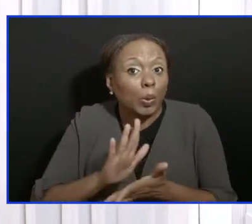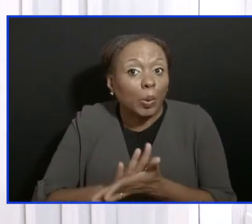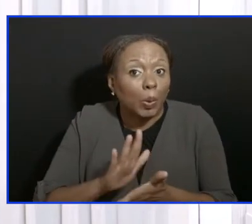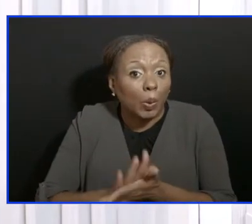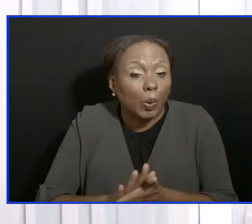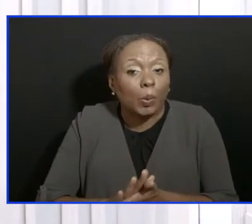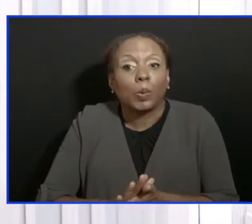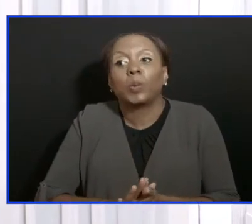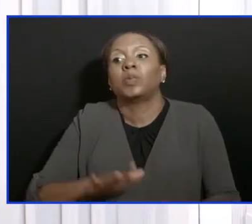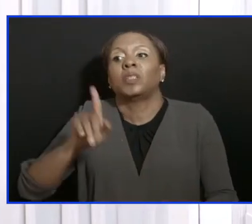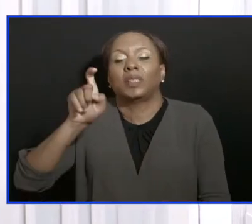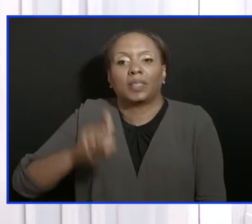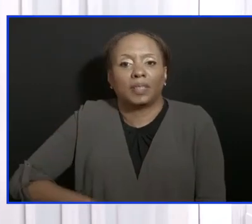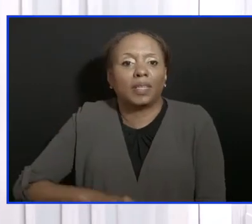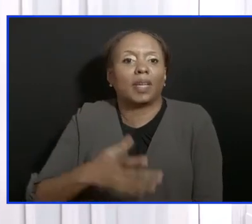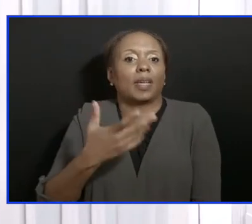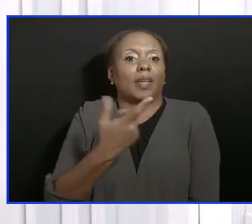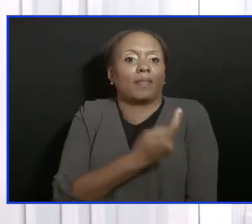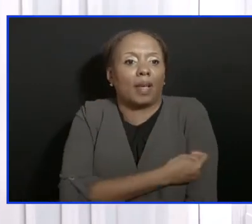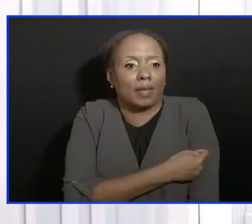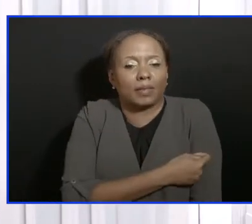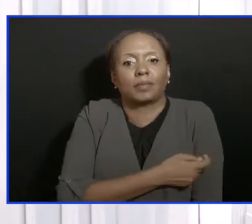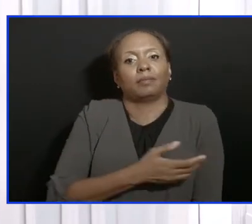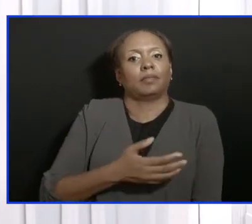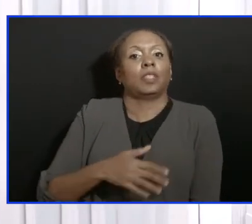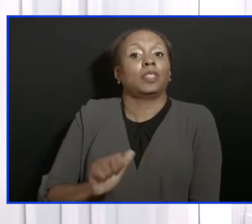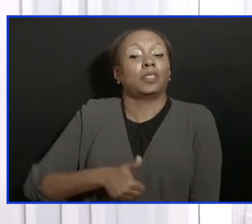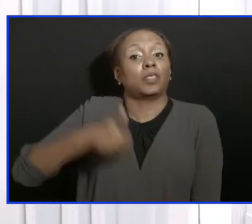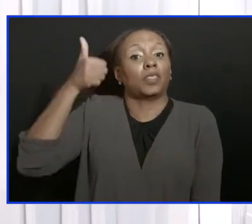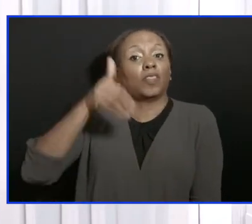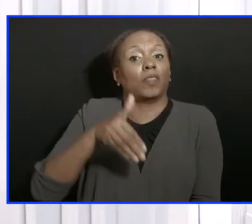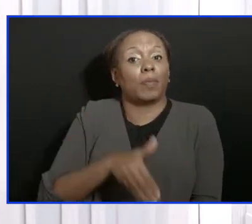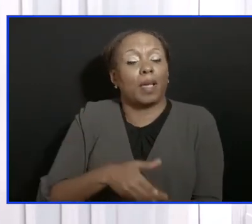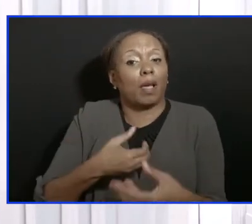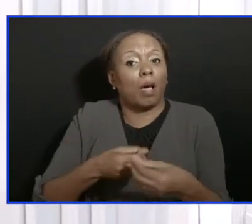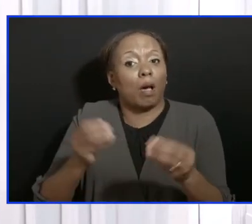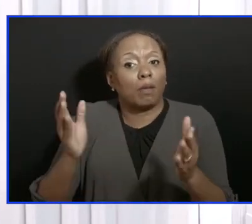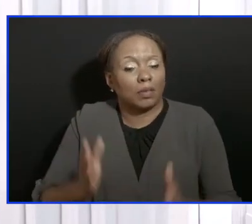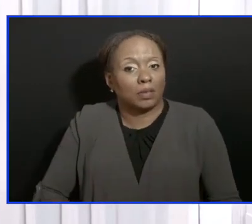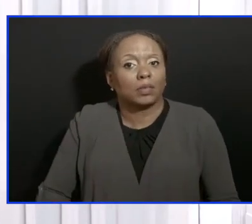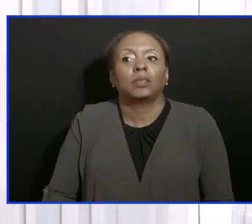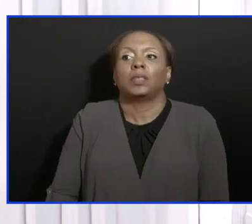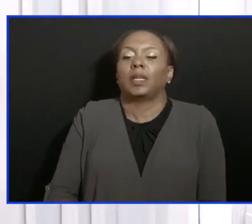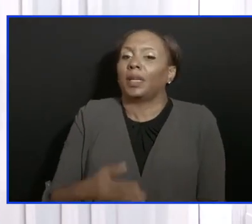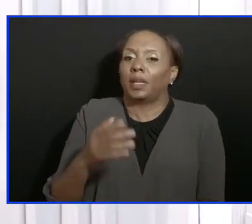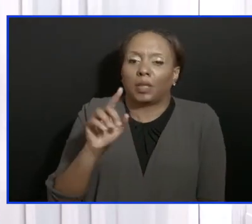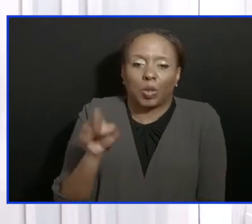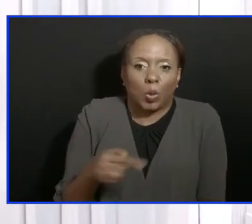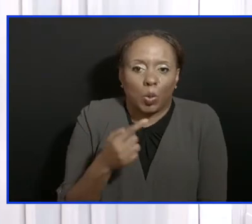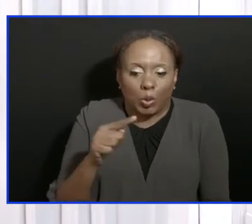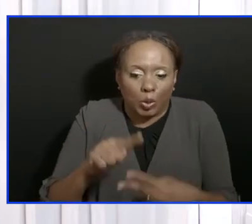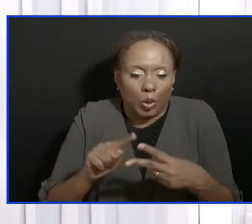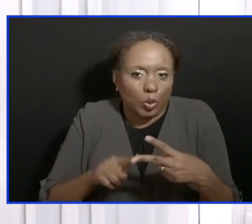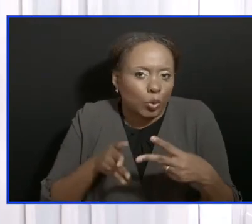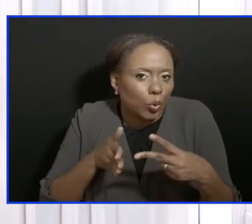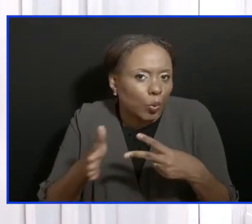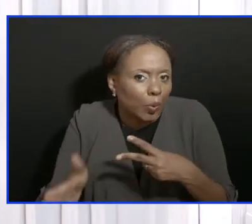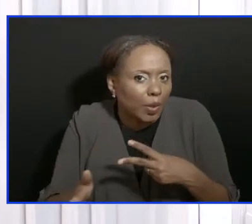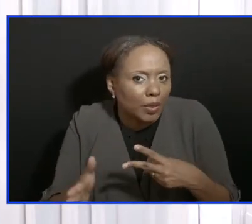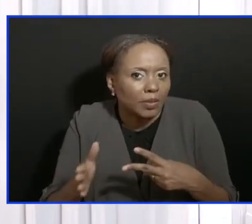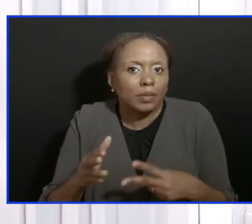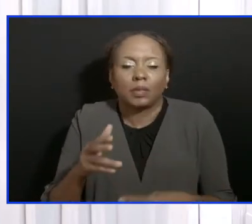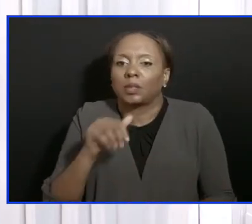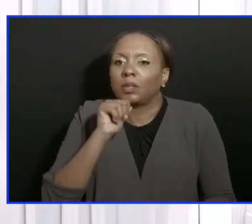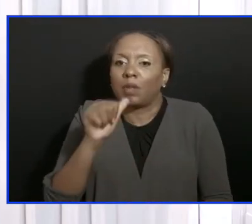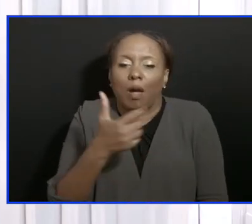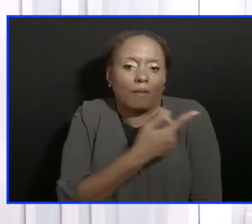available and required by the chief medical officer, that the only two ways that child can be exempted is by reason of